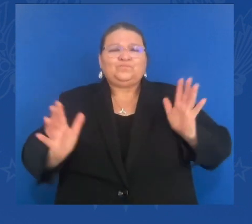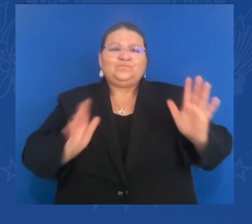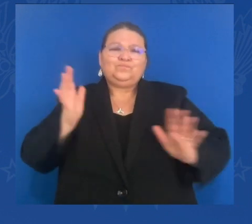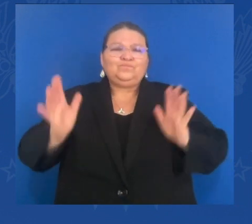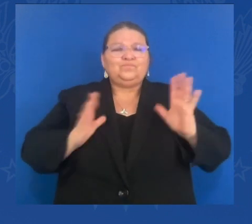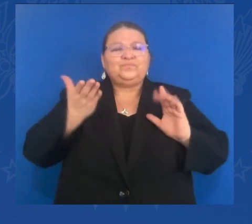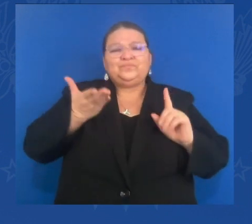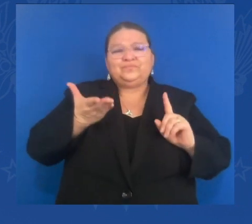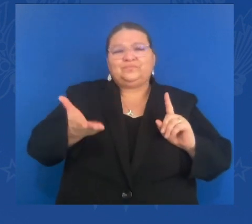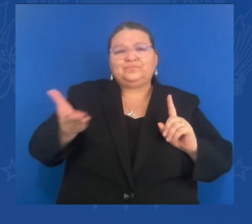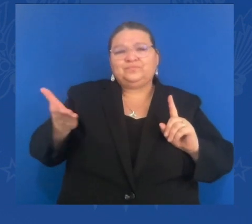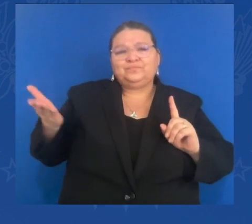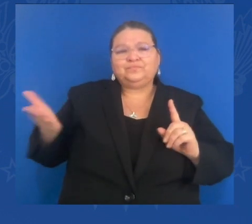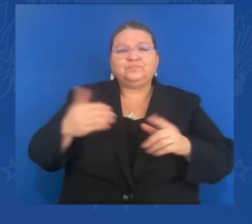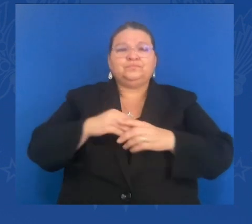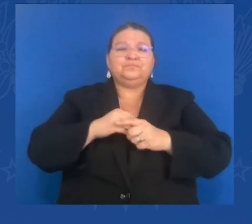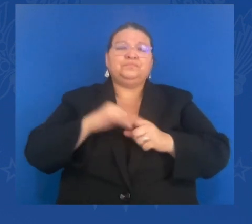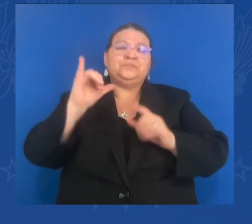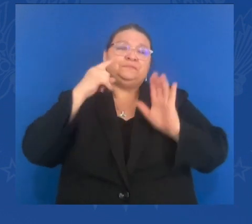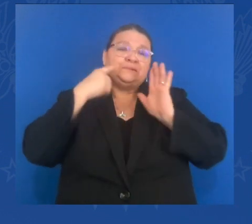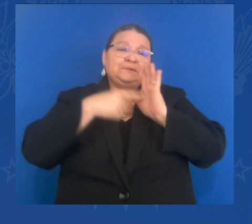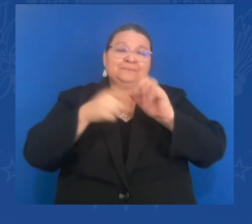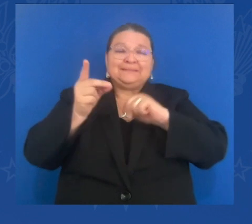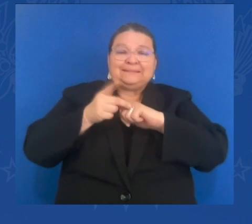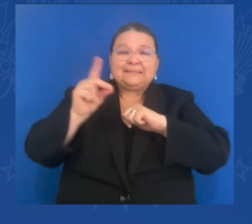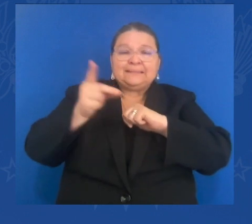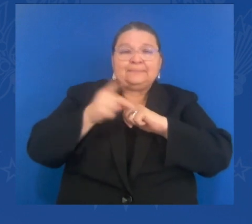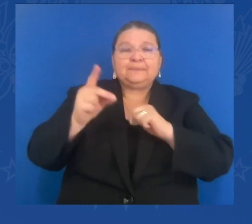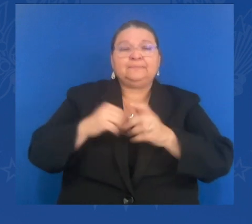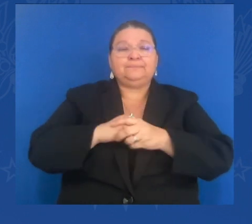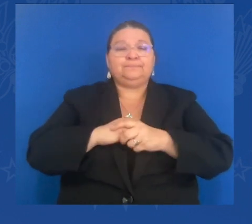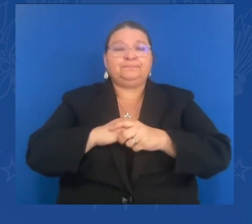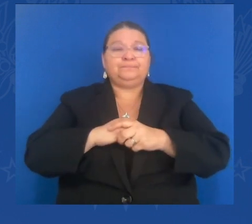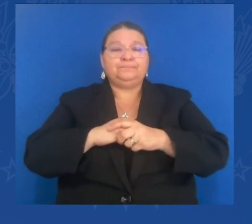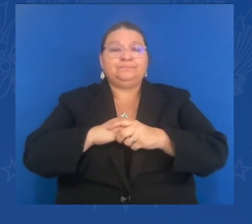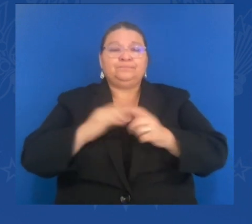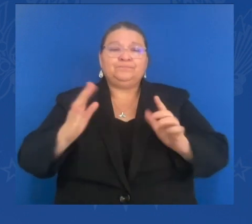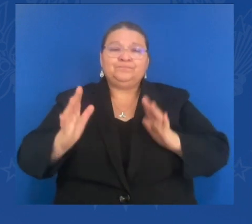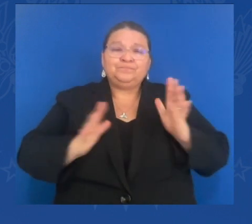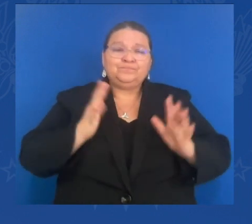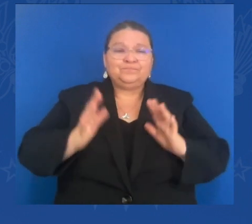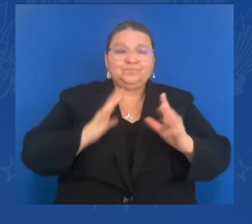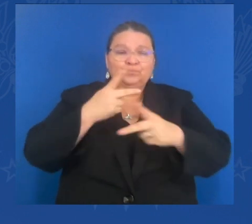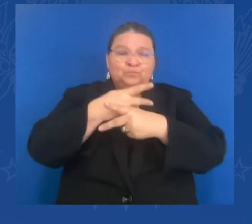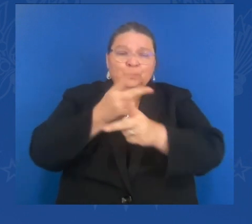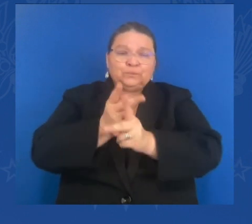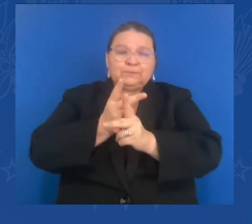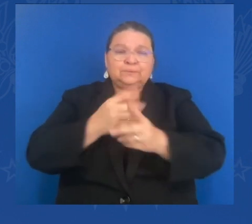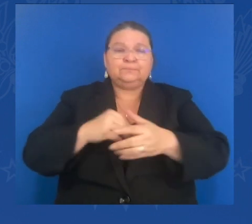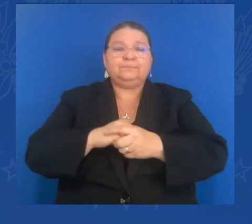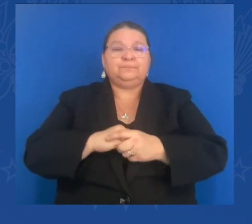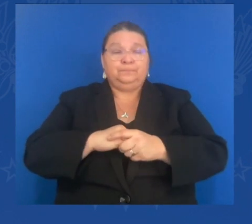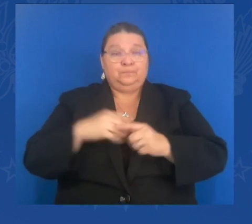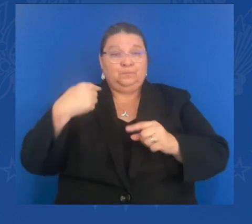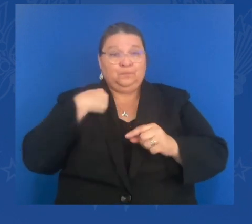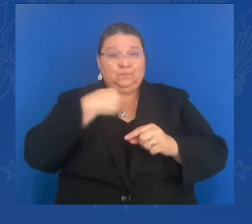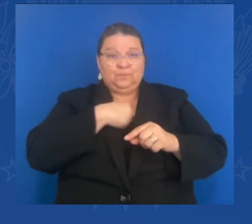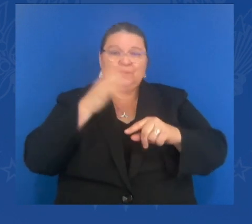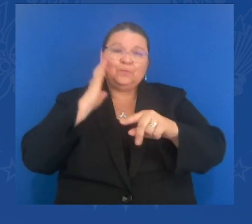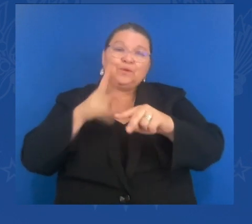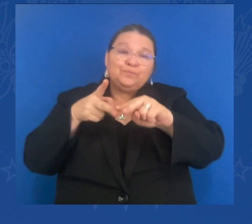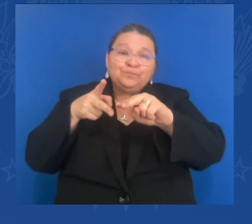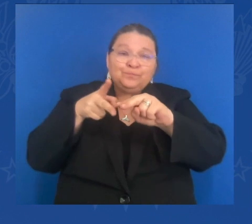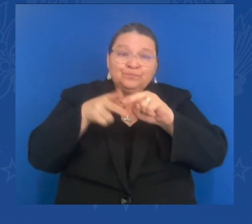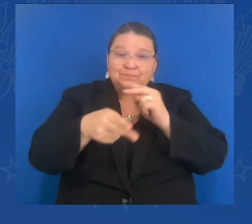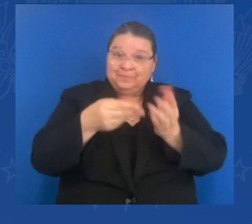leading multinational institutions, such as the International Monetary Fund and the World Bank. Putin is an aggressor.